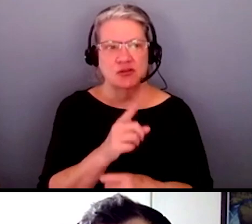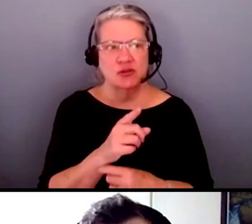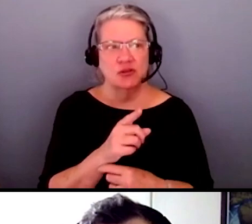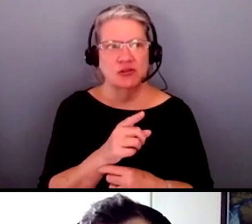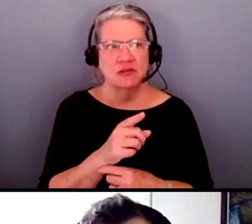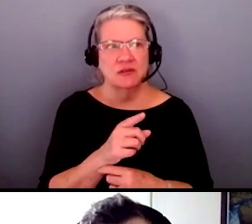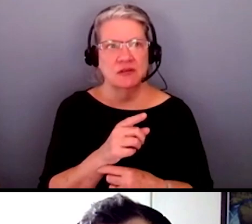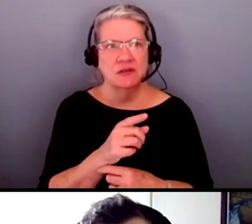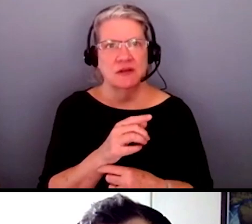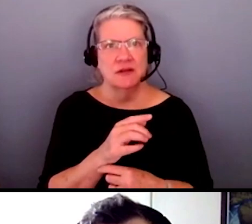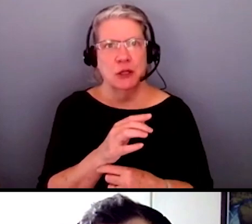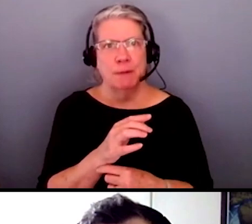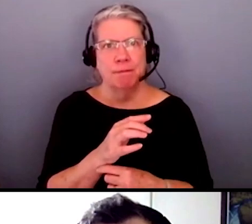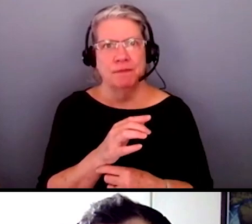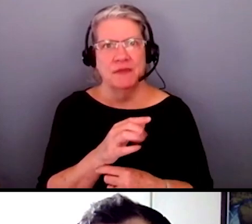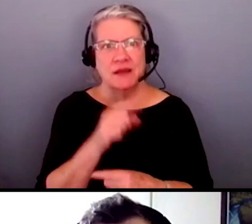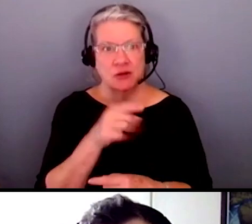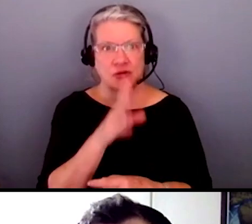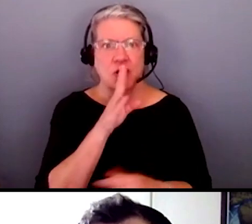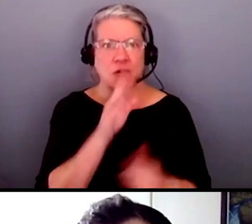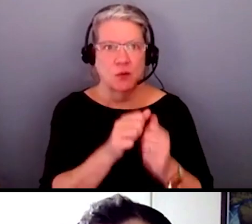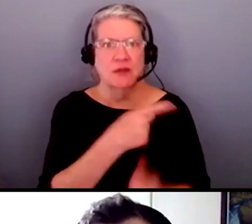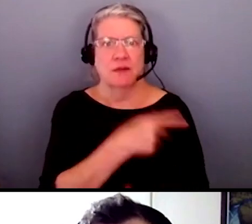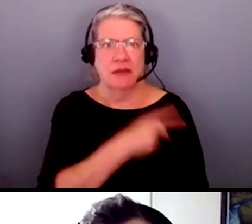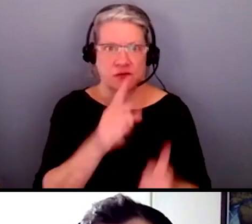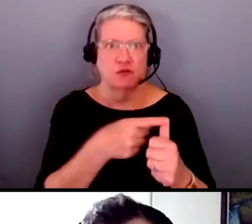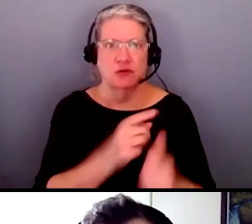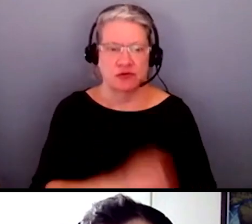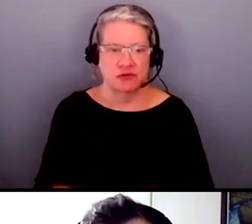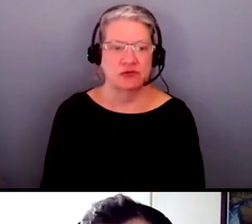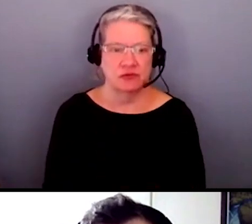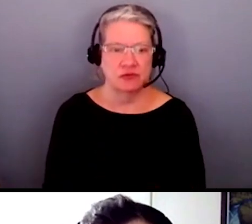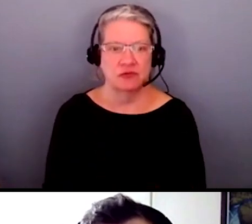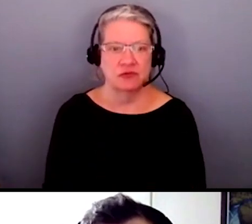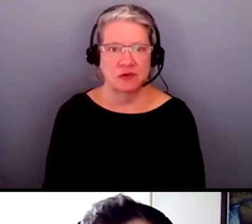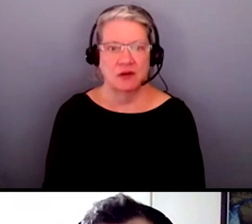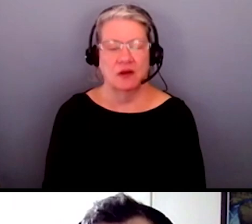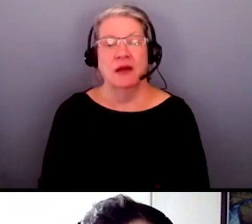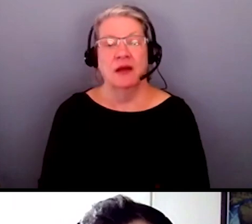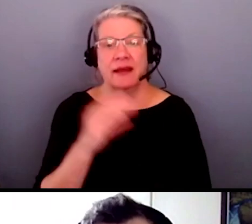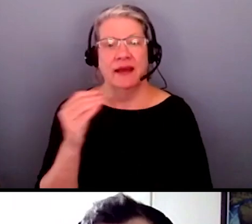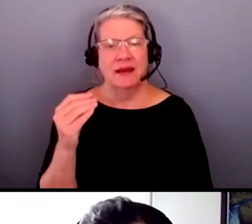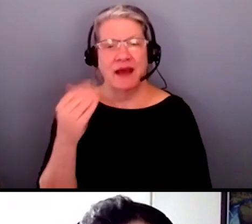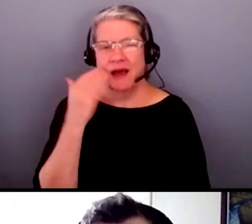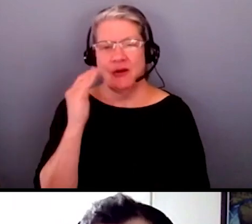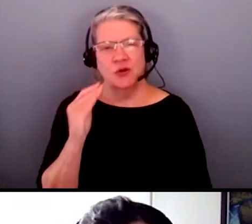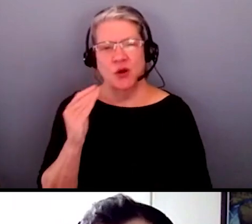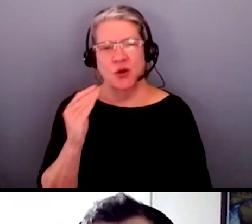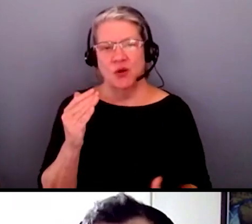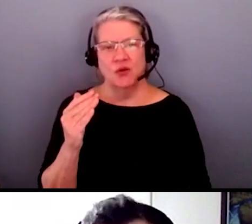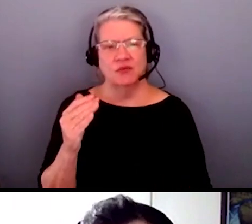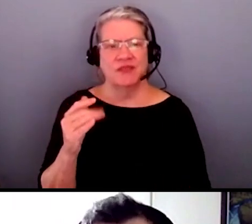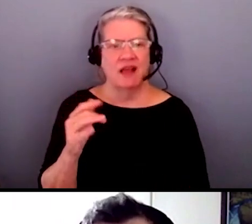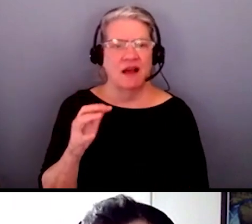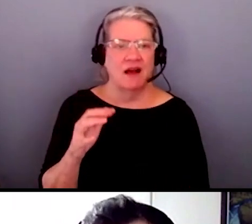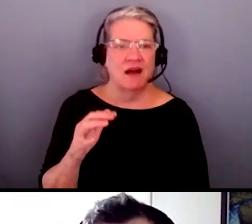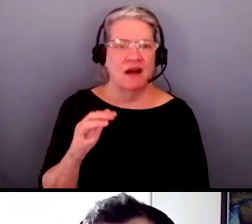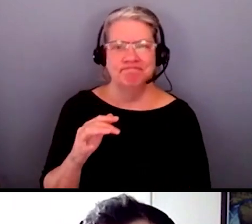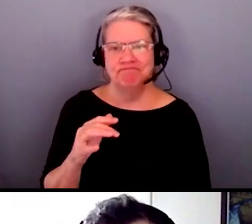you know, that you are talking to the patient first. And I don't know how, like, did you guys